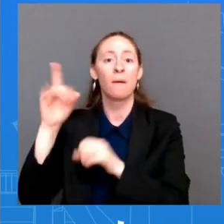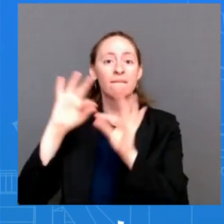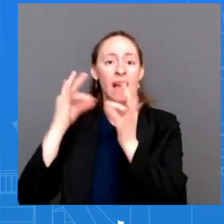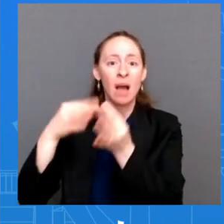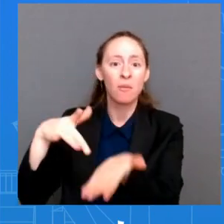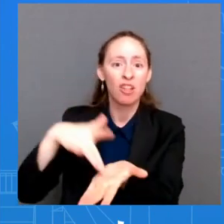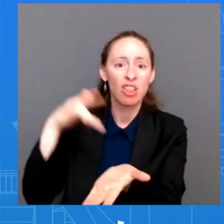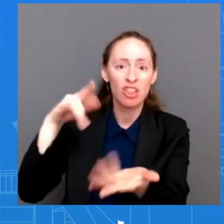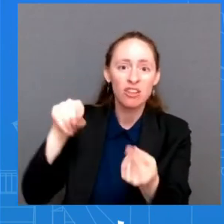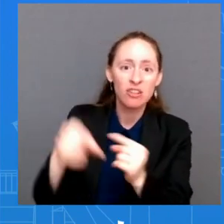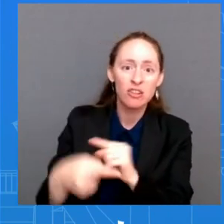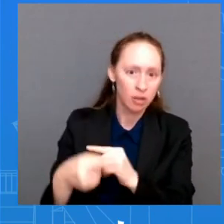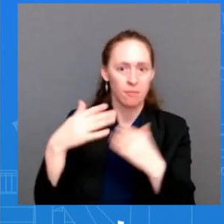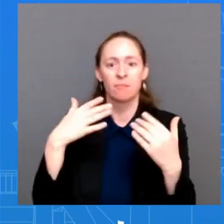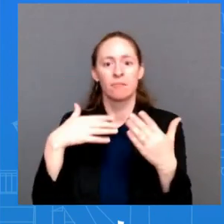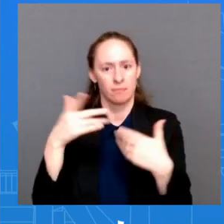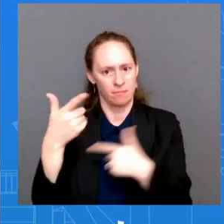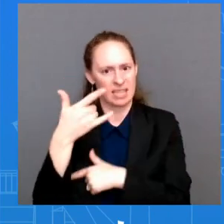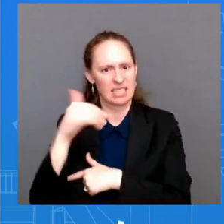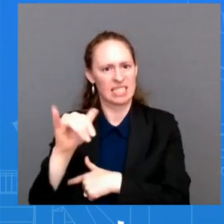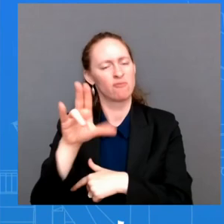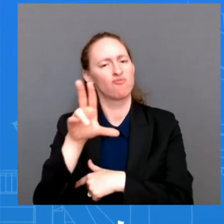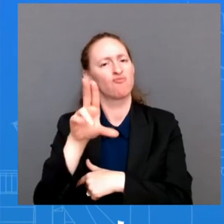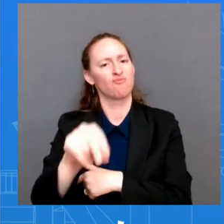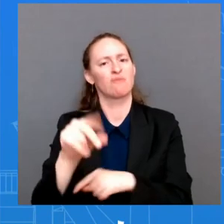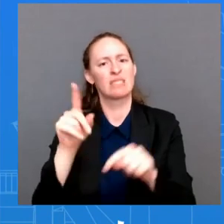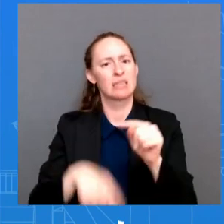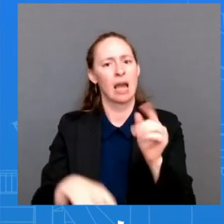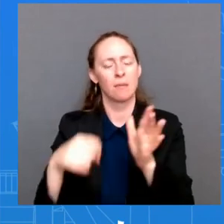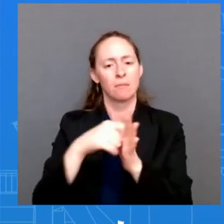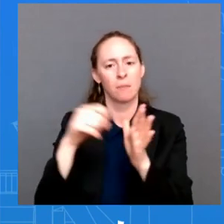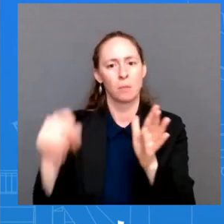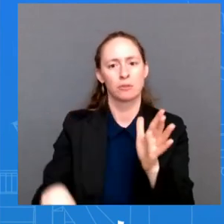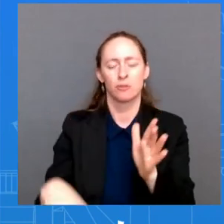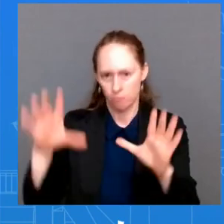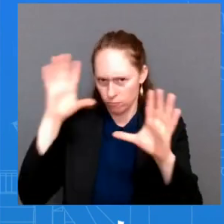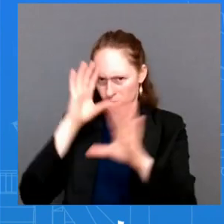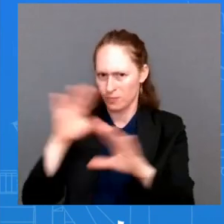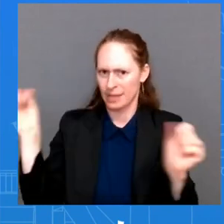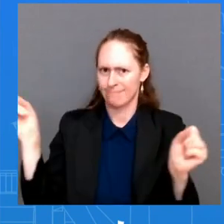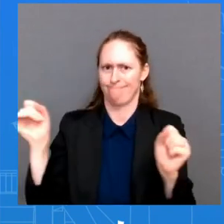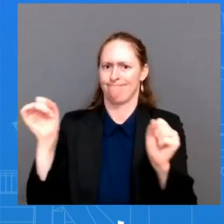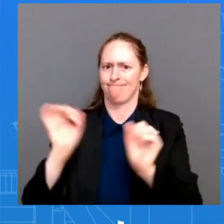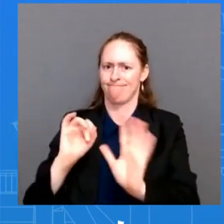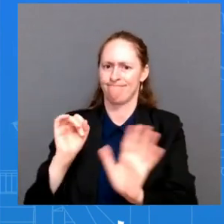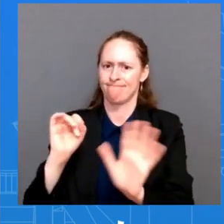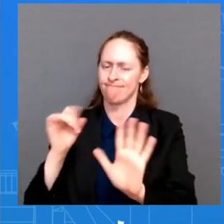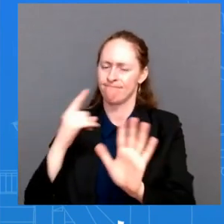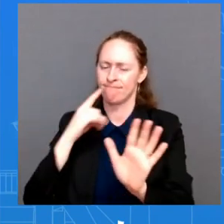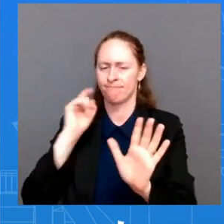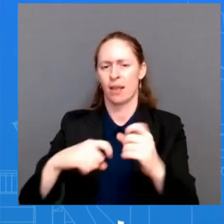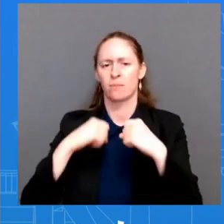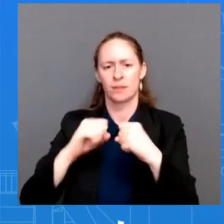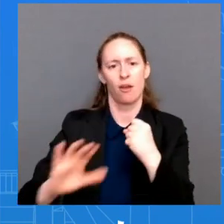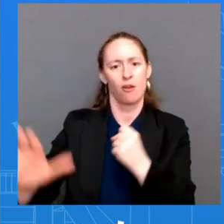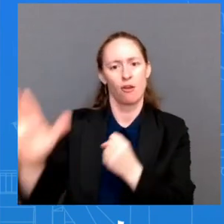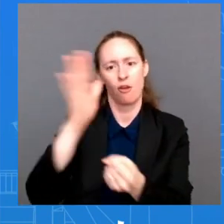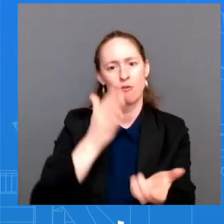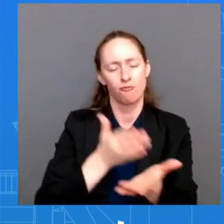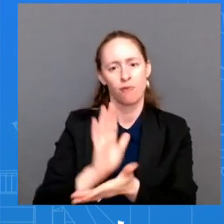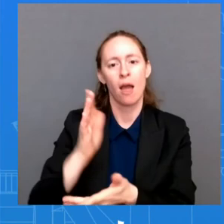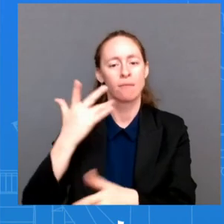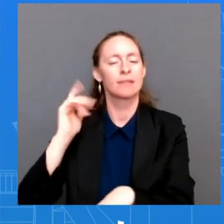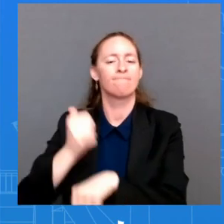only way to secure woman's rights uh to choose is for congress to restore the protections of roe as federal law